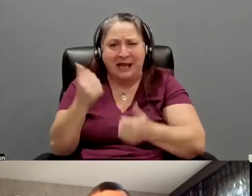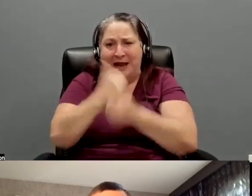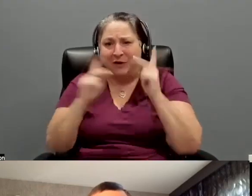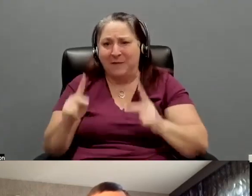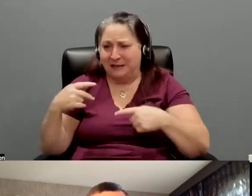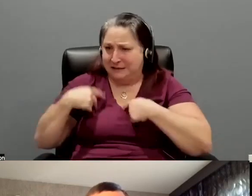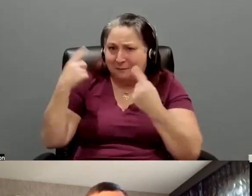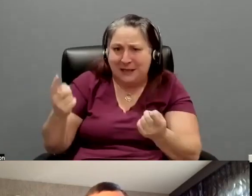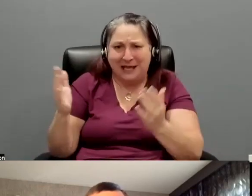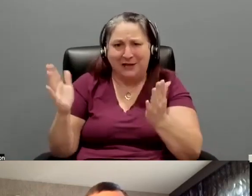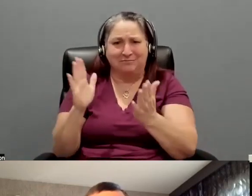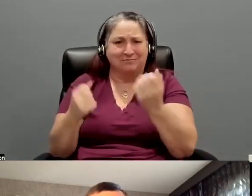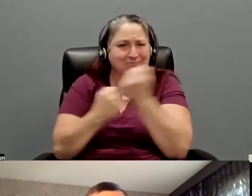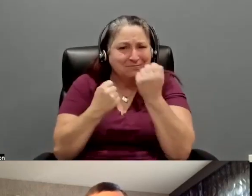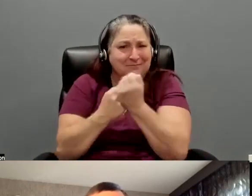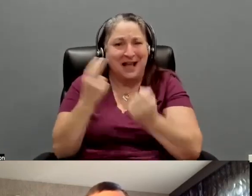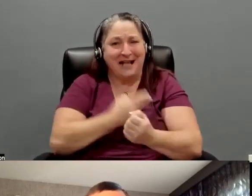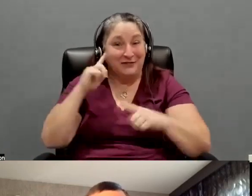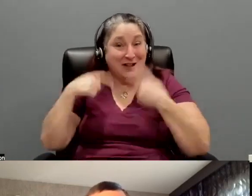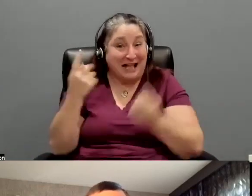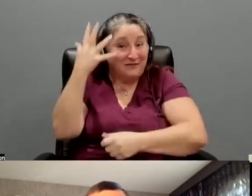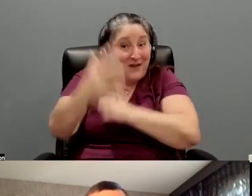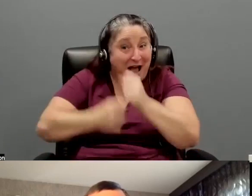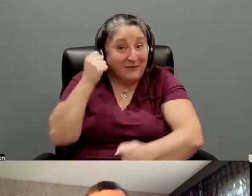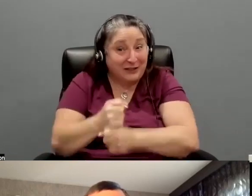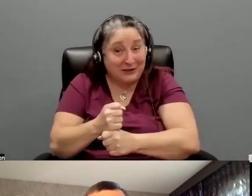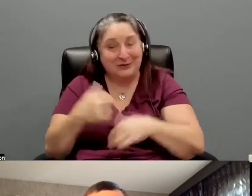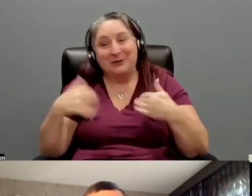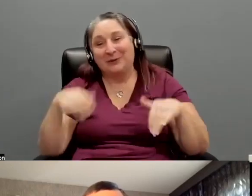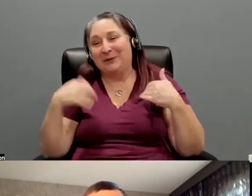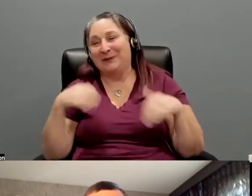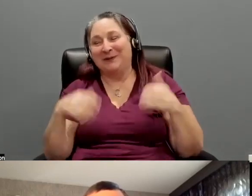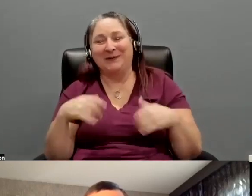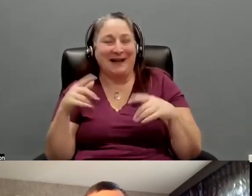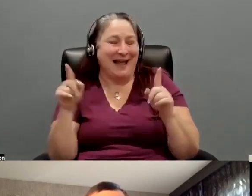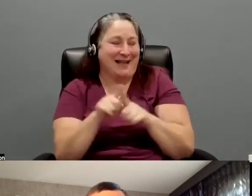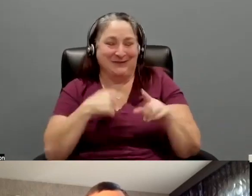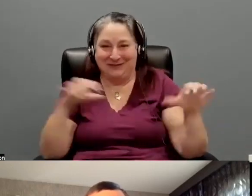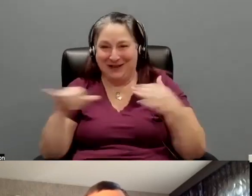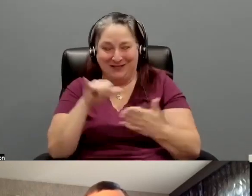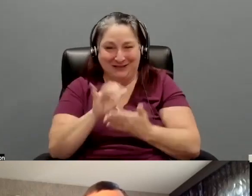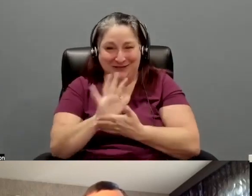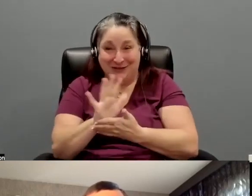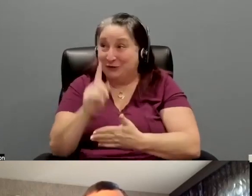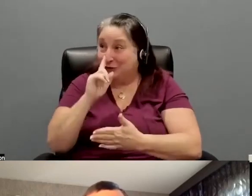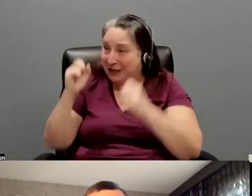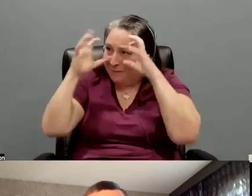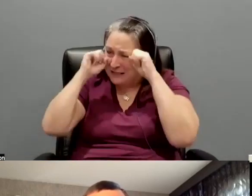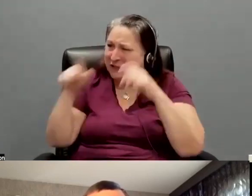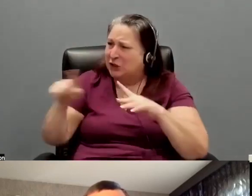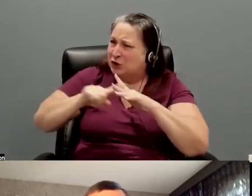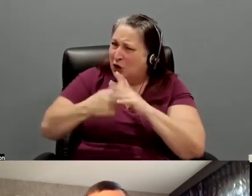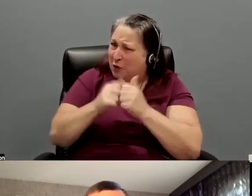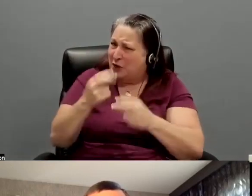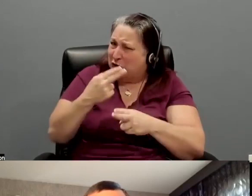been, you know, rooting for us for the last five years as we've done this. Really amazing. Really Now you started with a